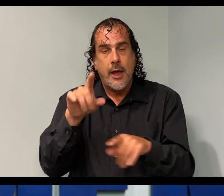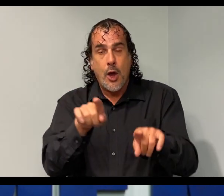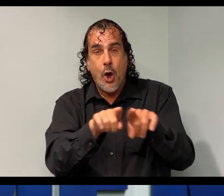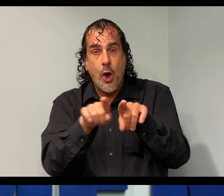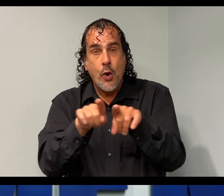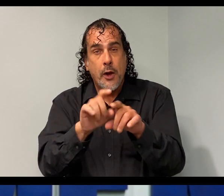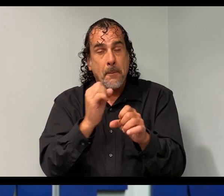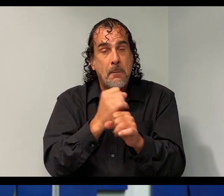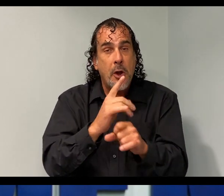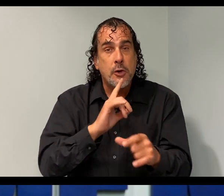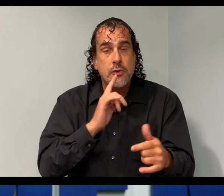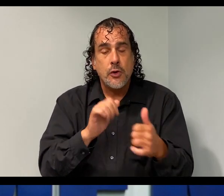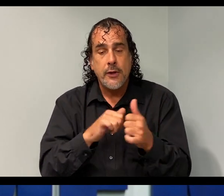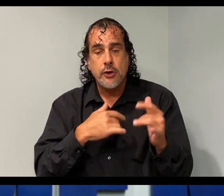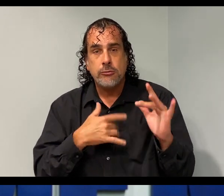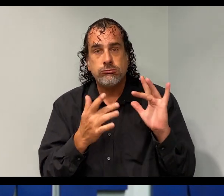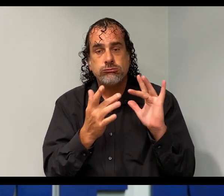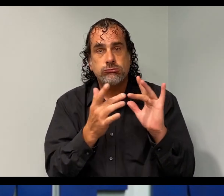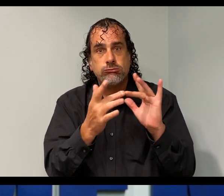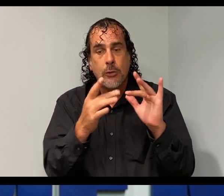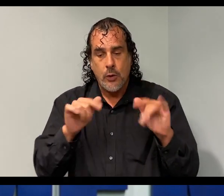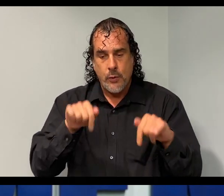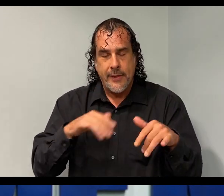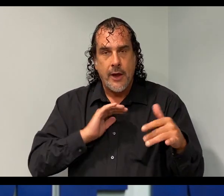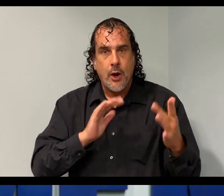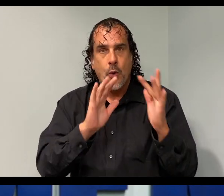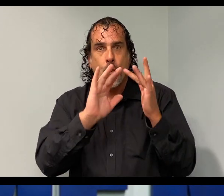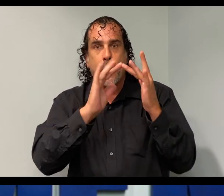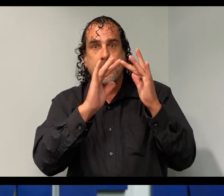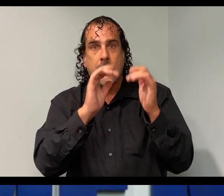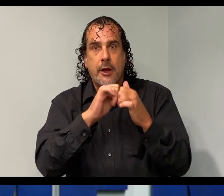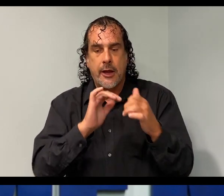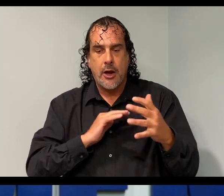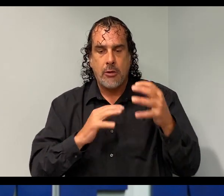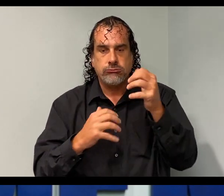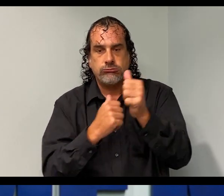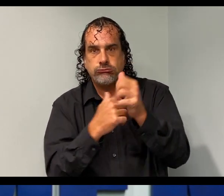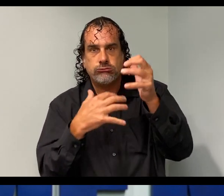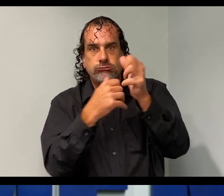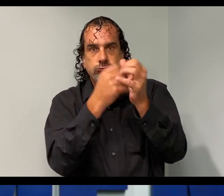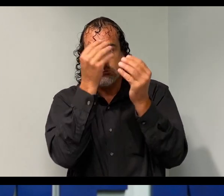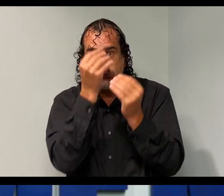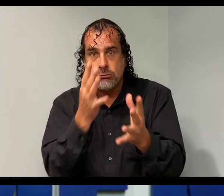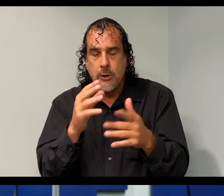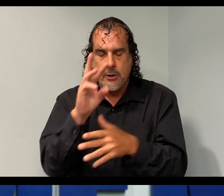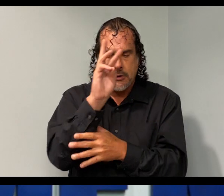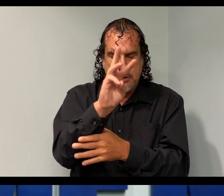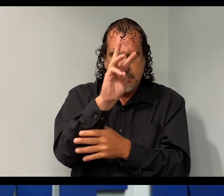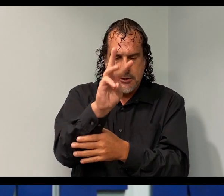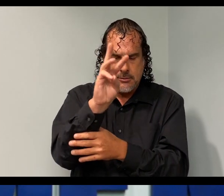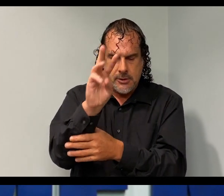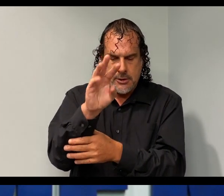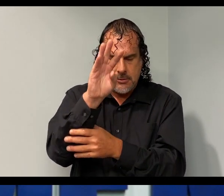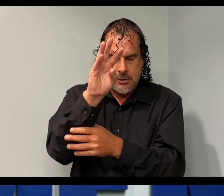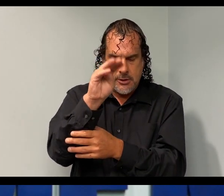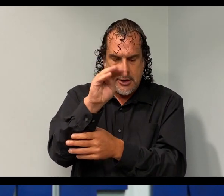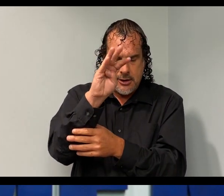always, make sure that you stay in touch with our website and our updates that we're putting out at www